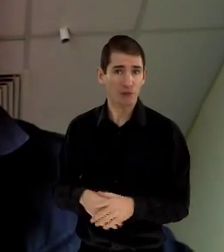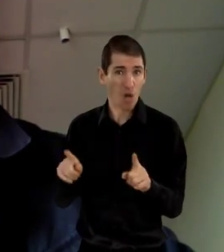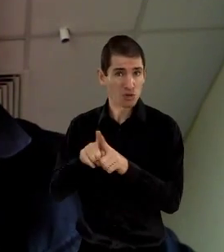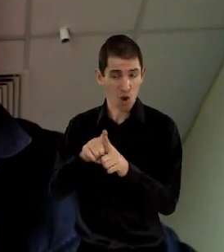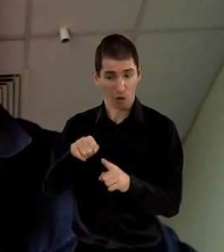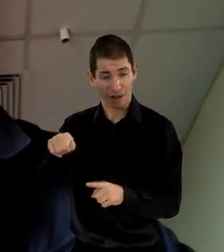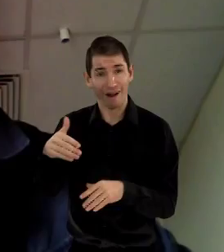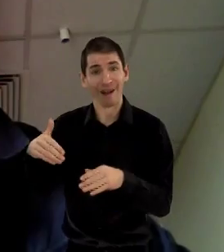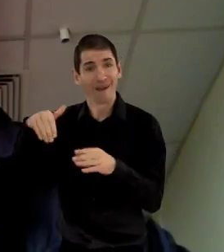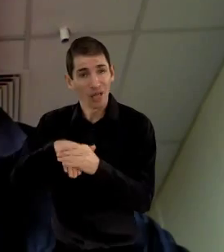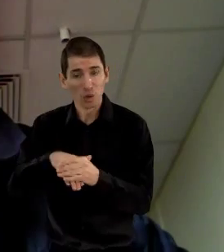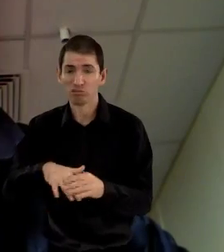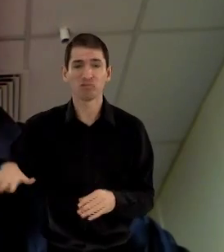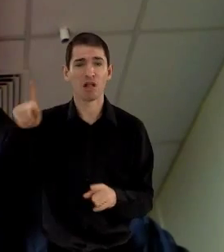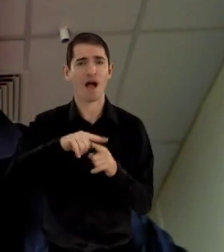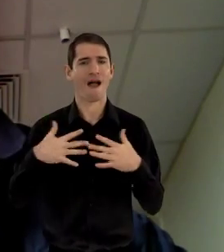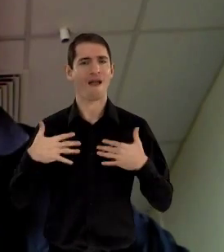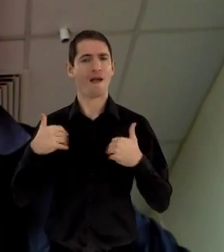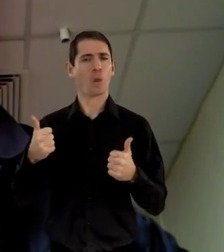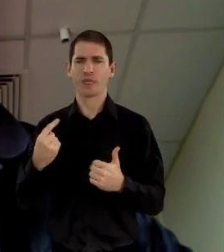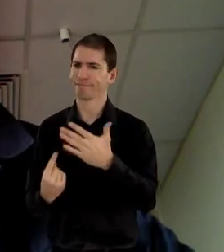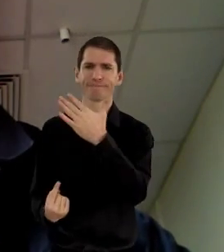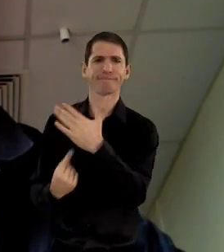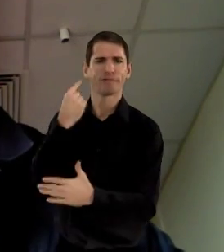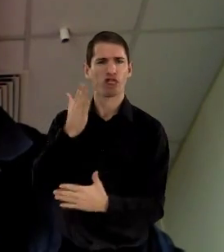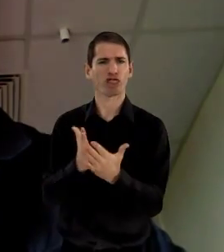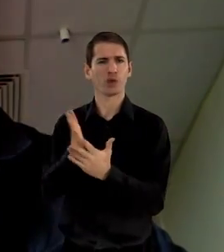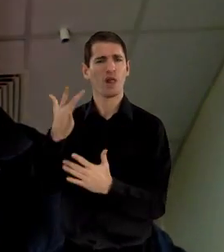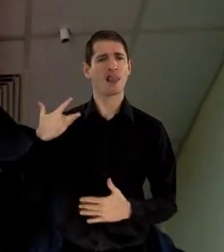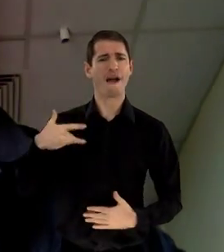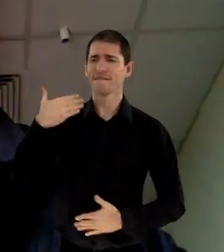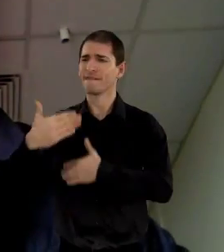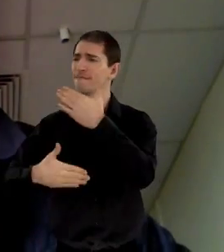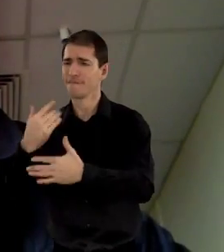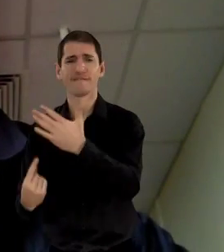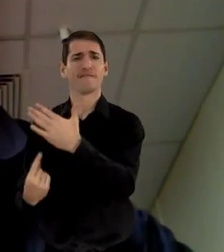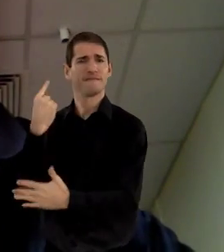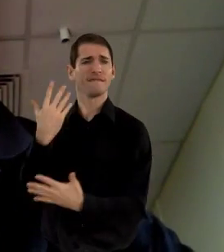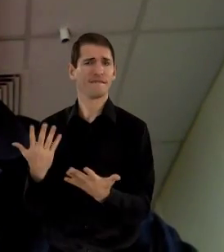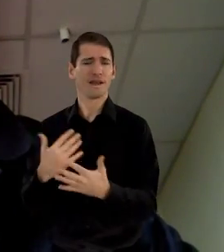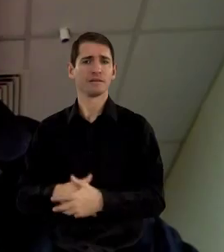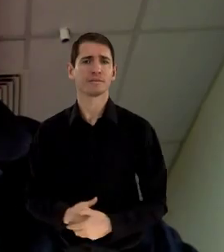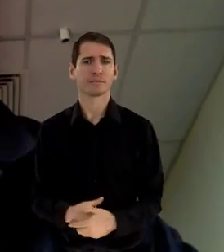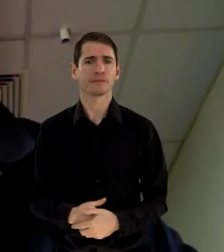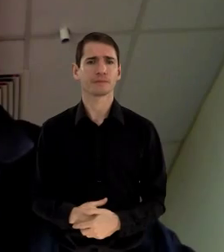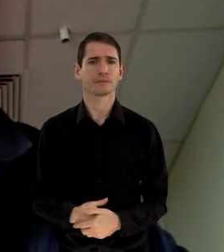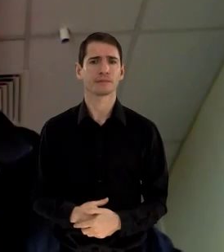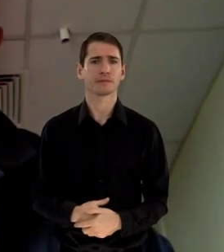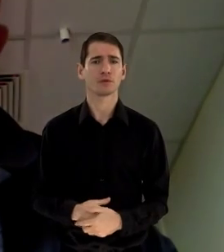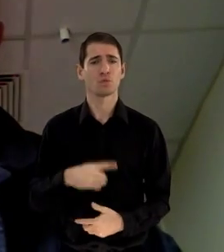mental health problems and so on, and even health conditions which are acquired through the general life course.